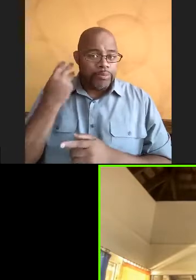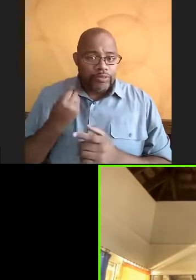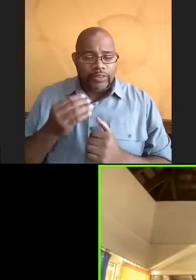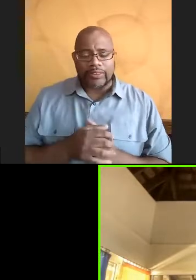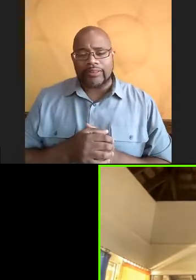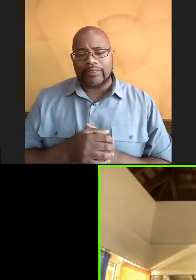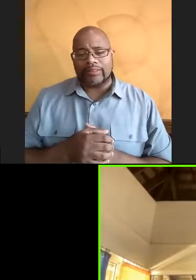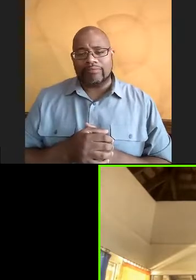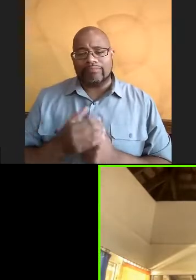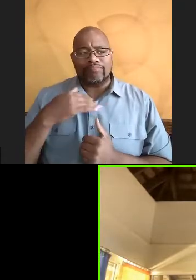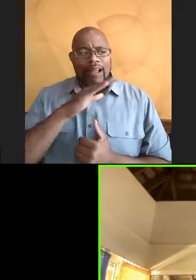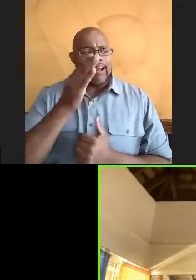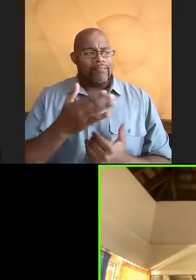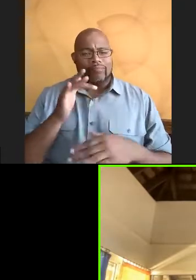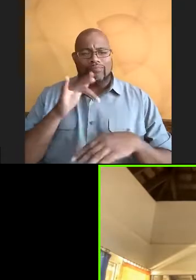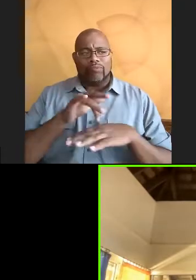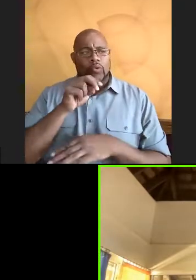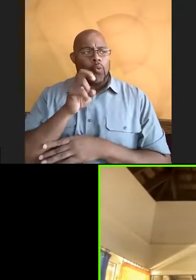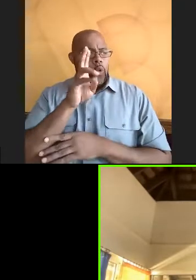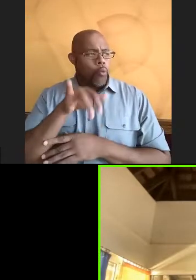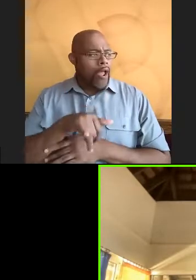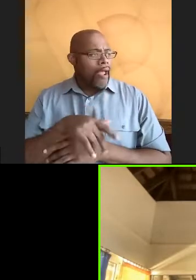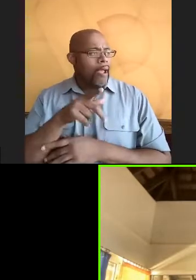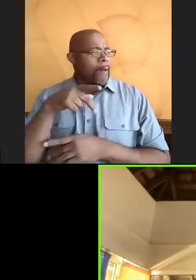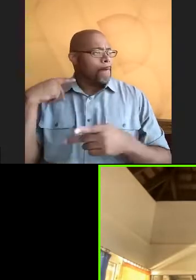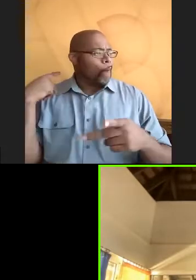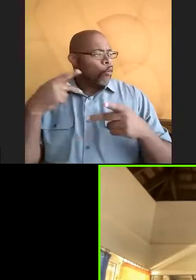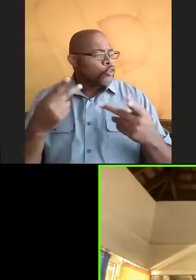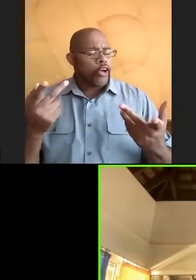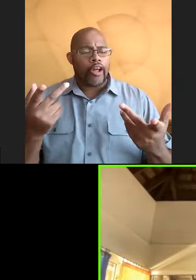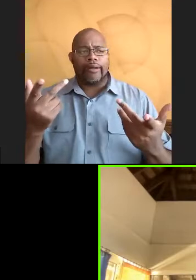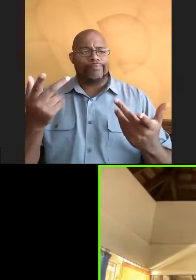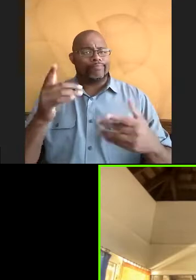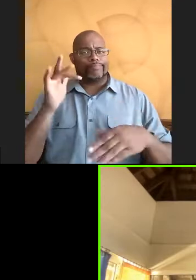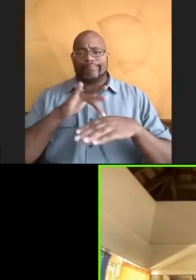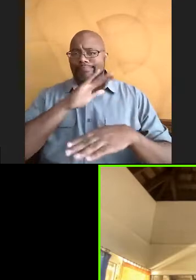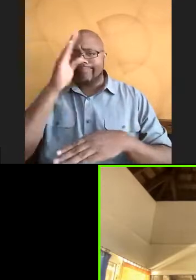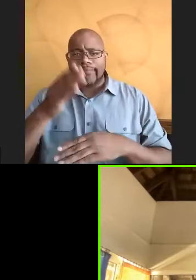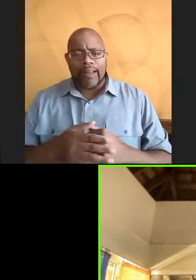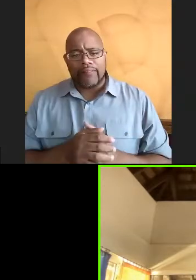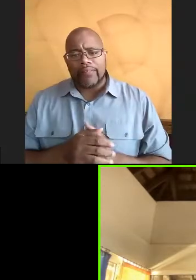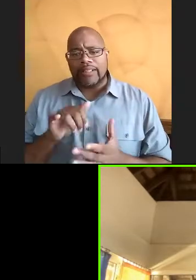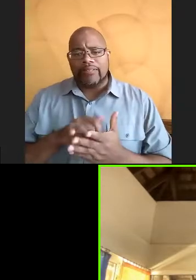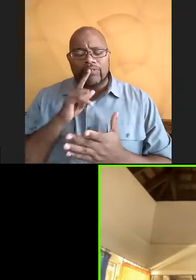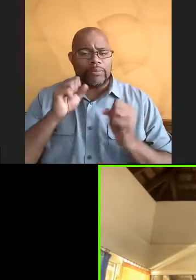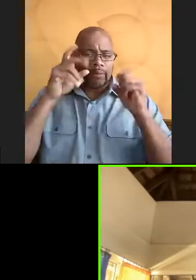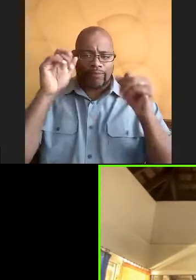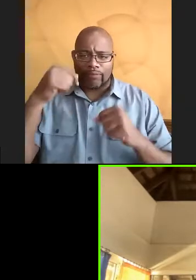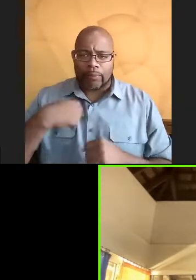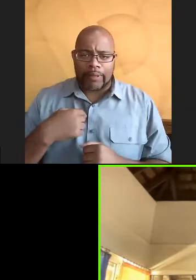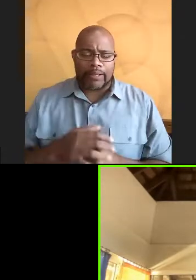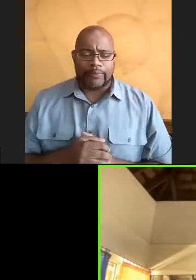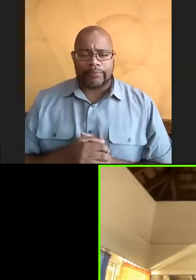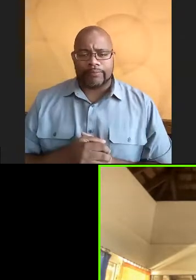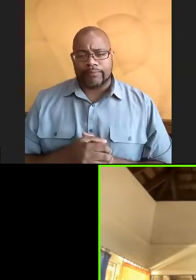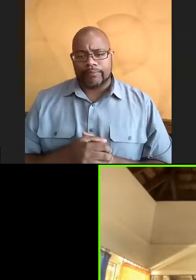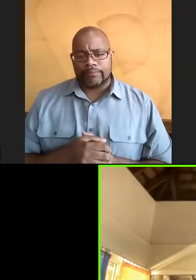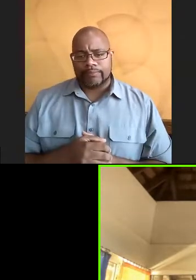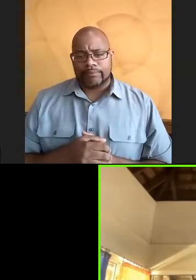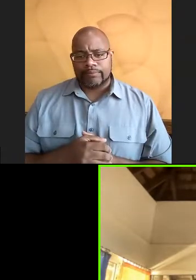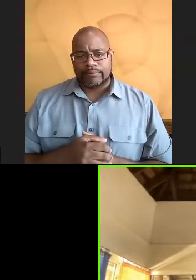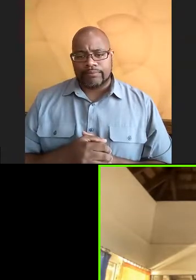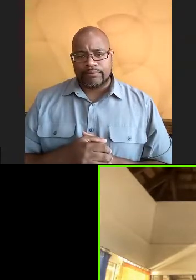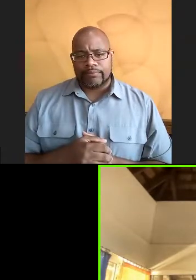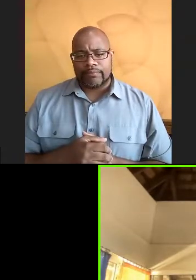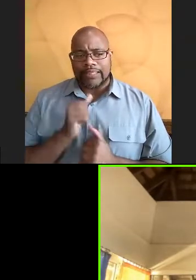Like I had never been to like Norway or Portugal or anything like that. And so that was just like amazing. Just like, we didn't